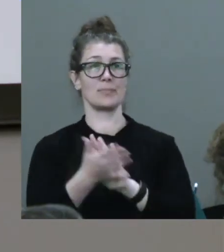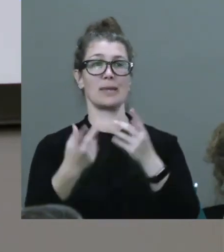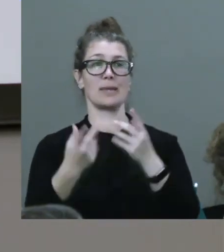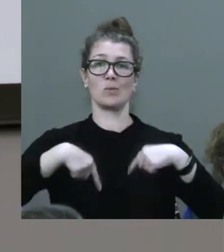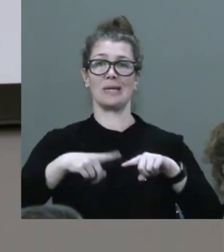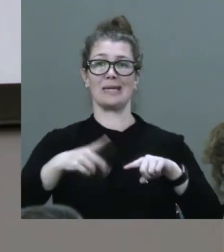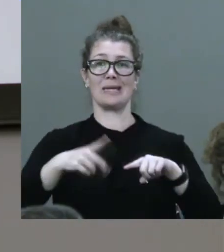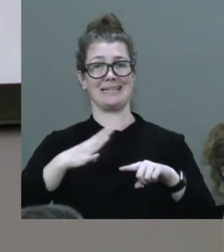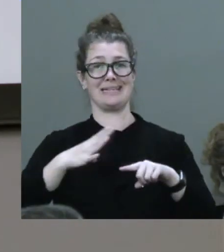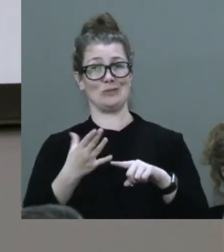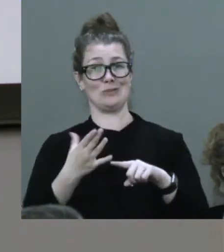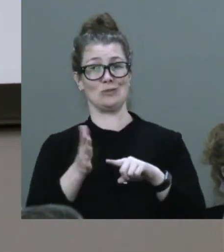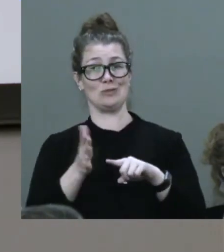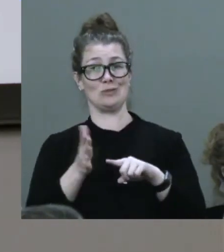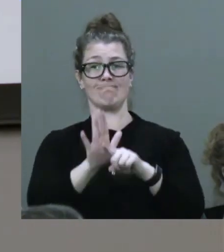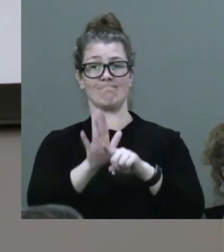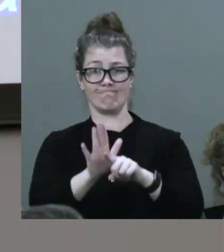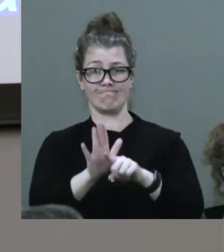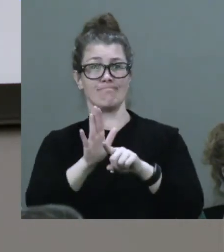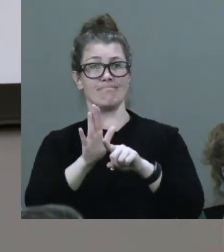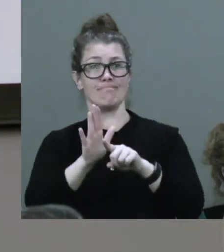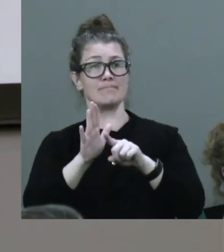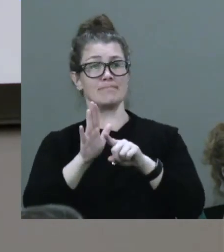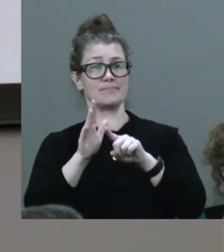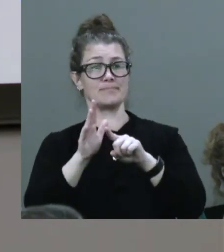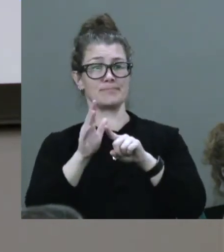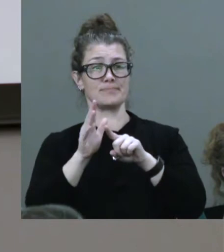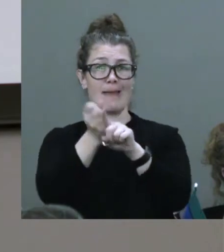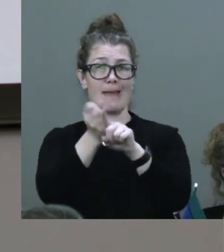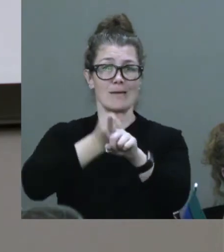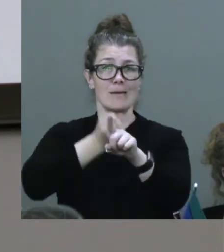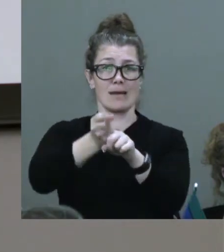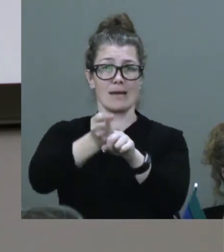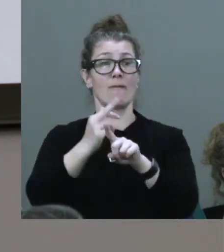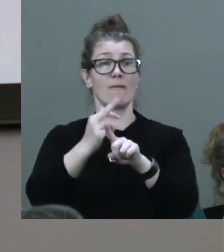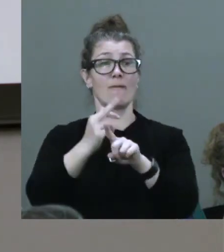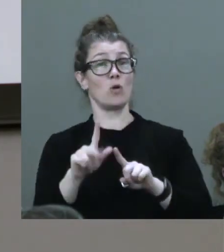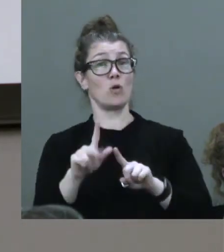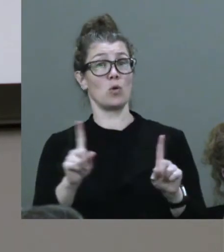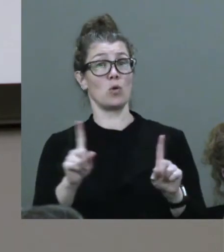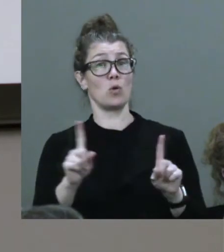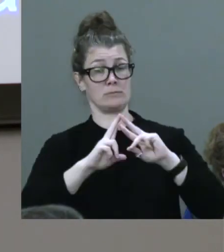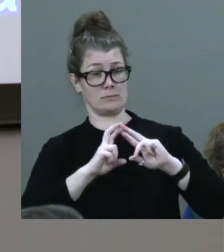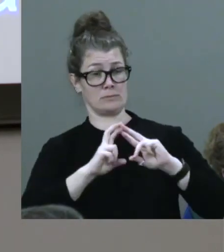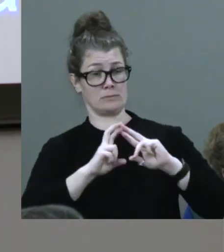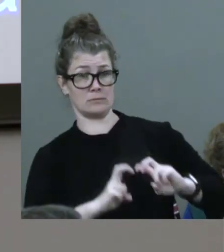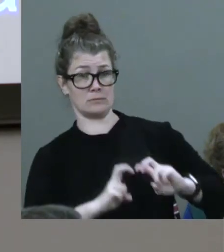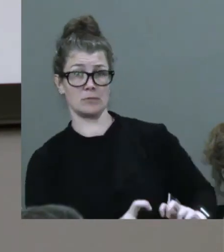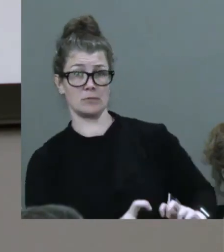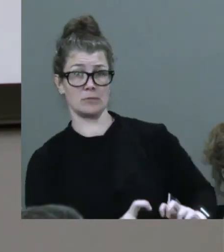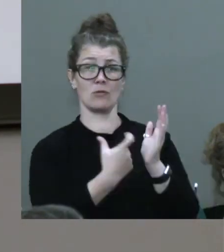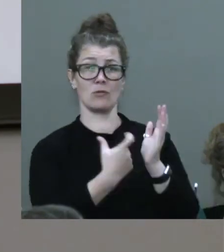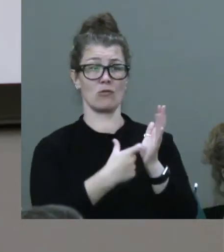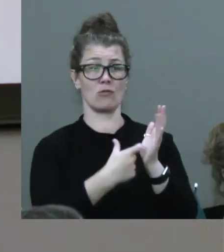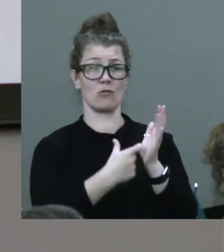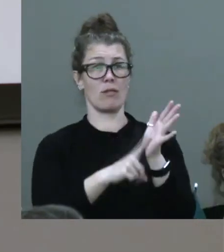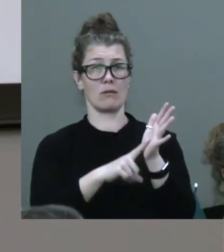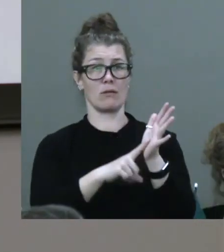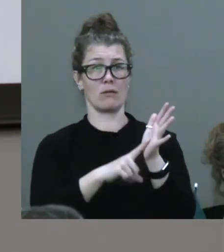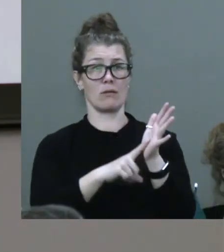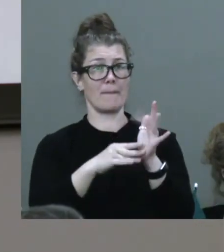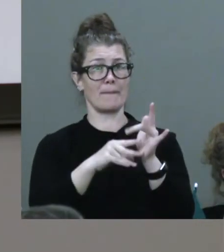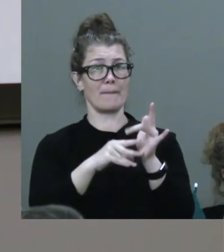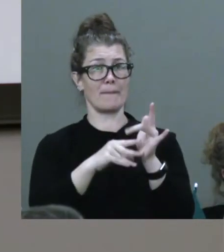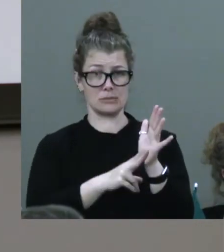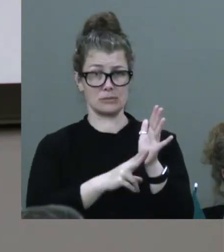pushed and advocated for an investigation, a royal commission that